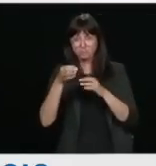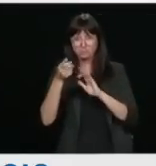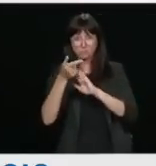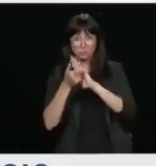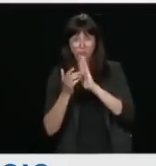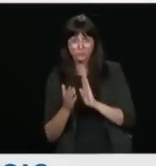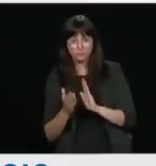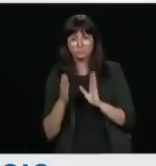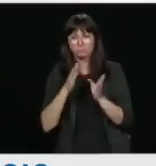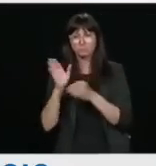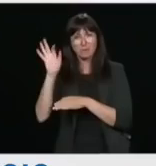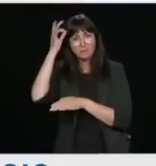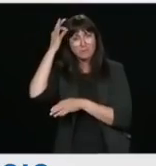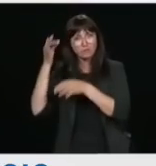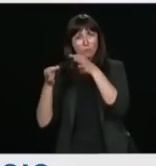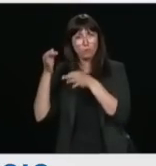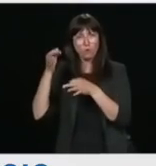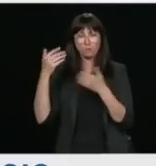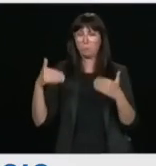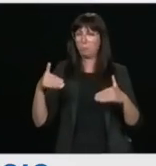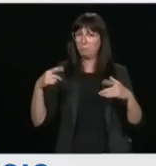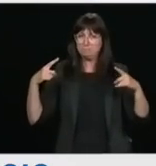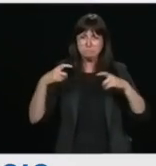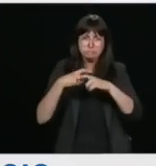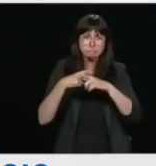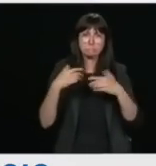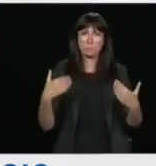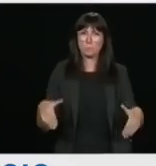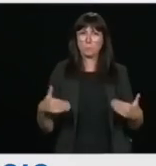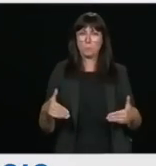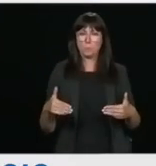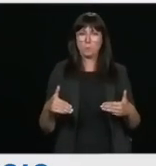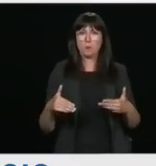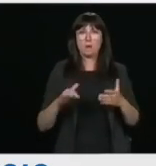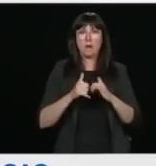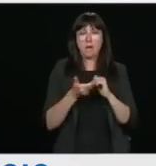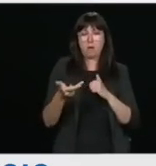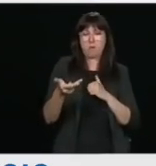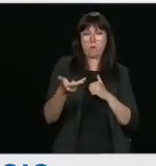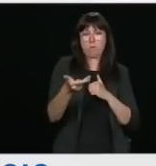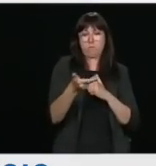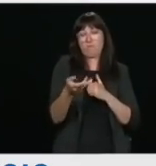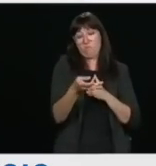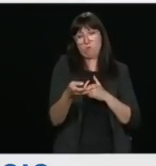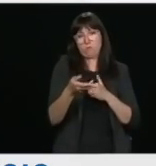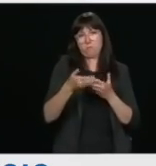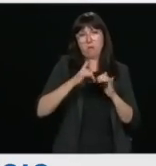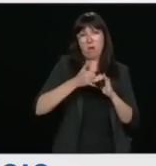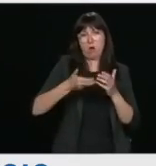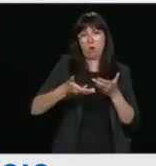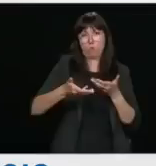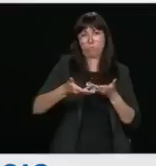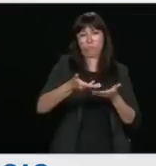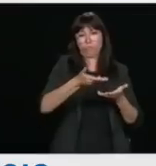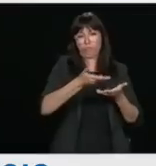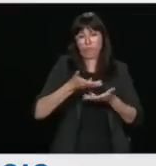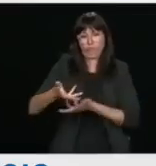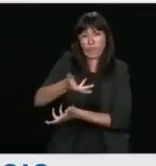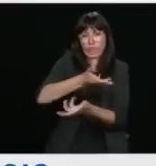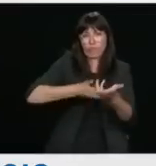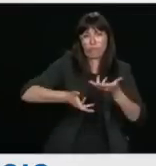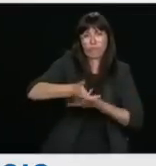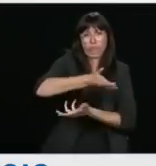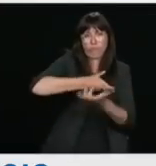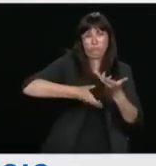And through the interactions of those actors, I think we achieve an appropriate balance